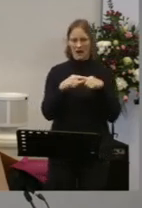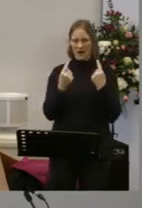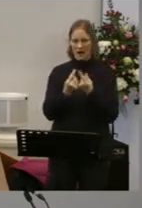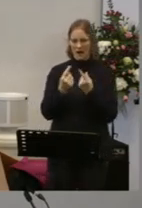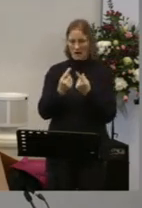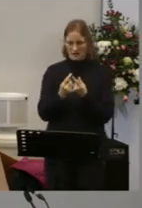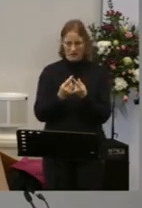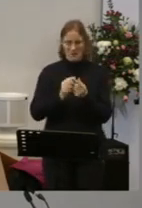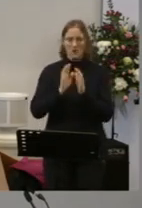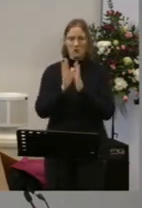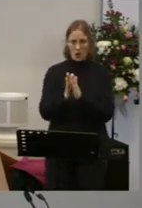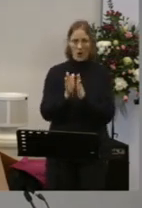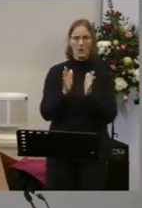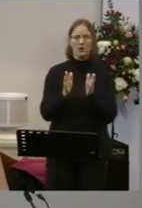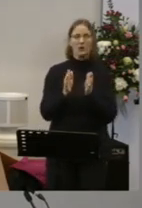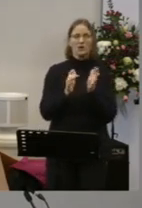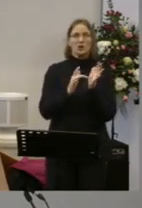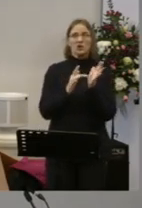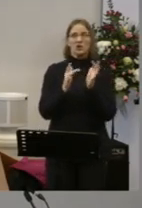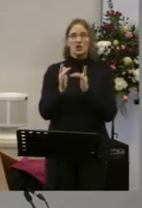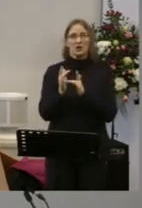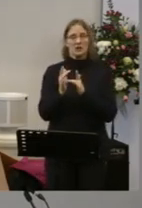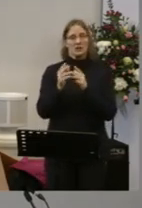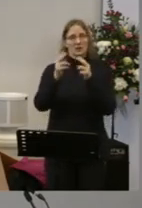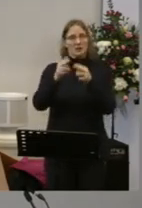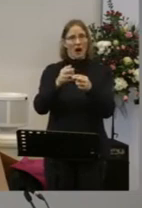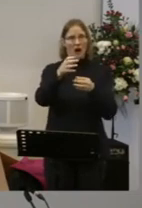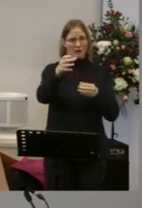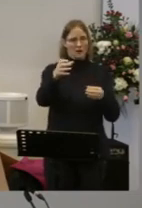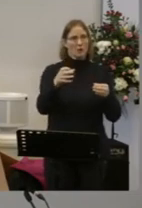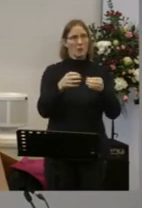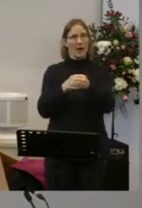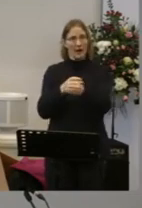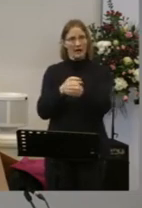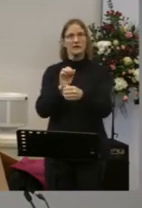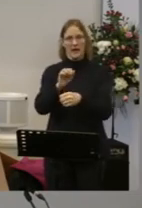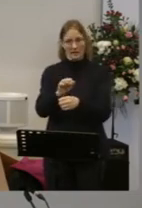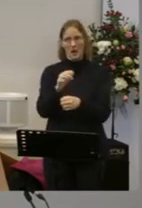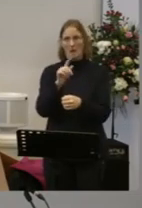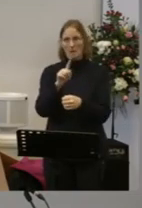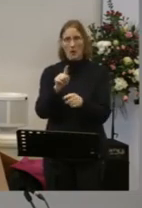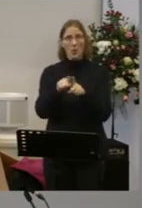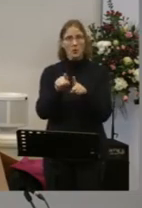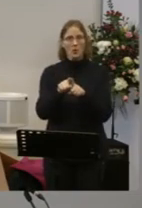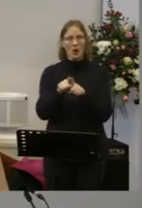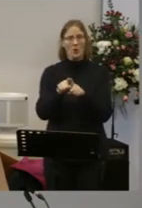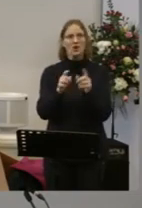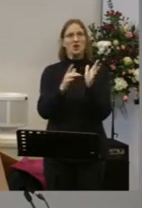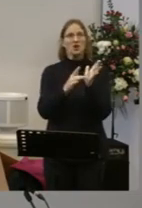Die in your place Jesus perfectly obeyed So that his Perfect obedience